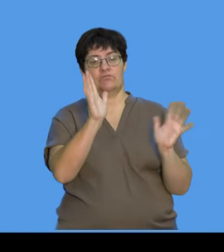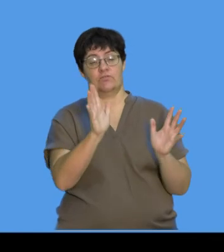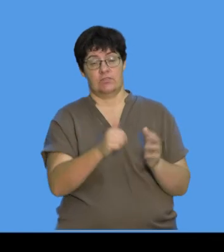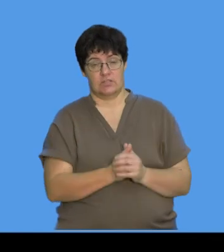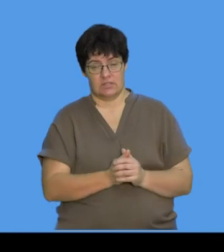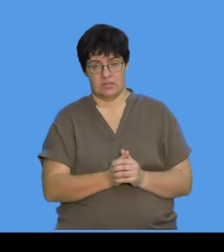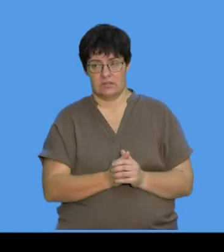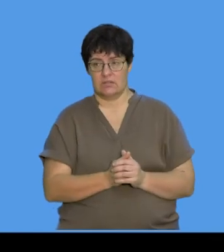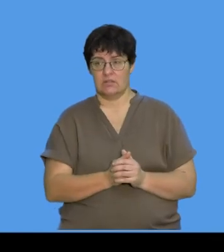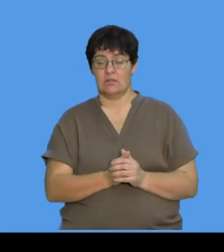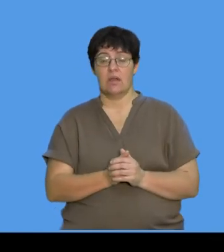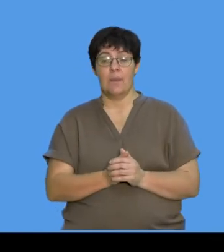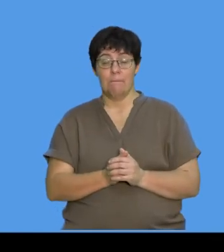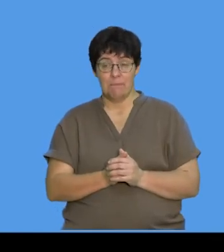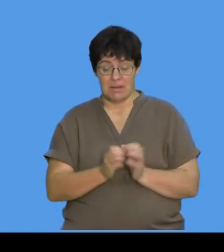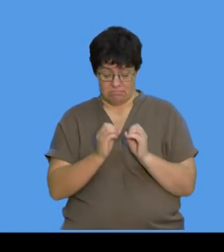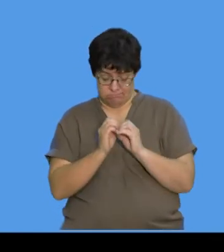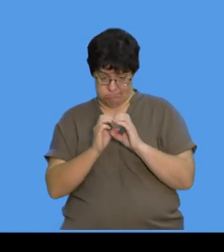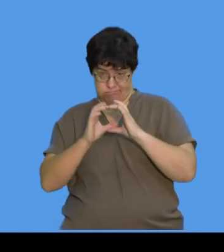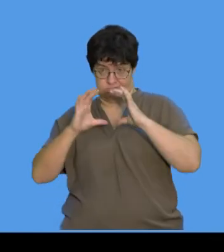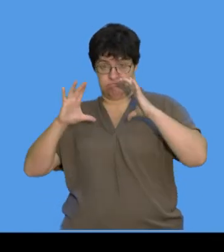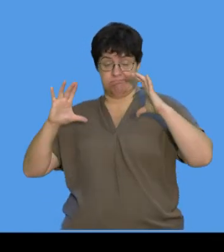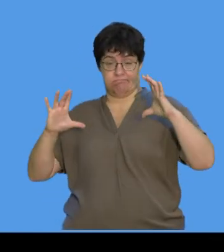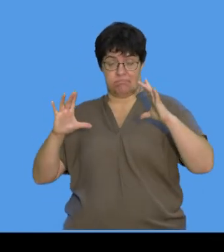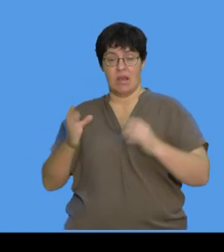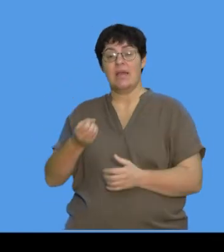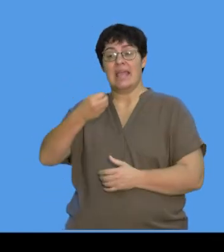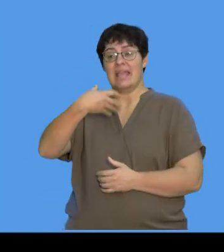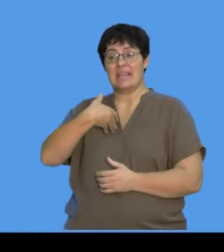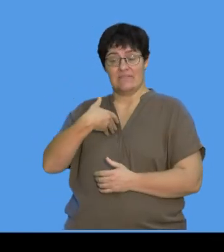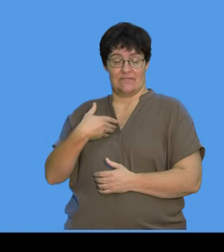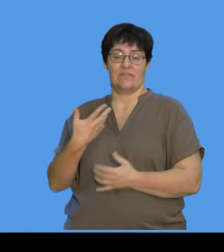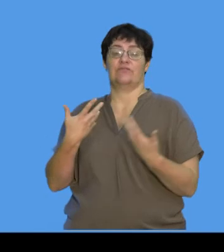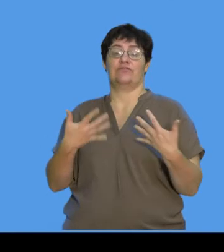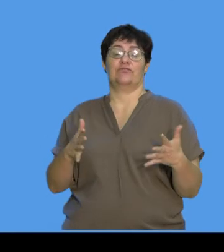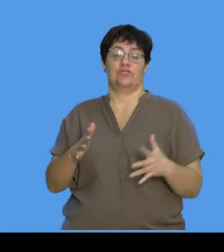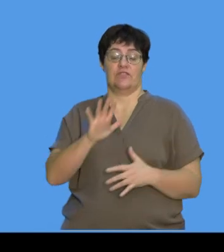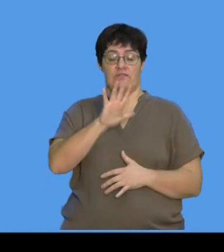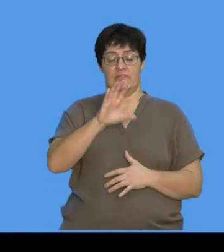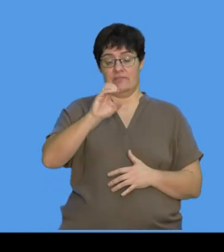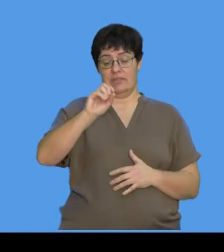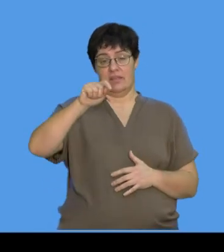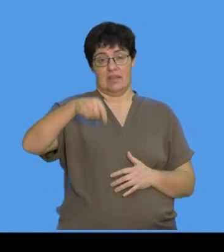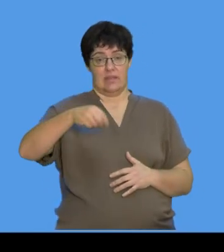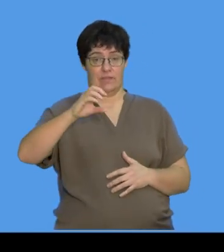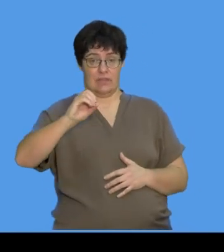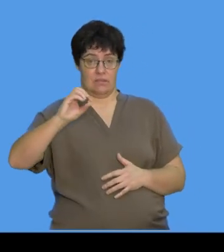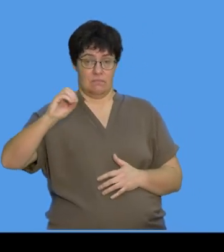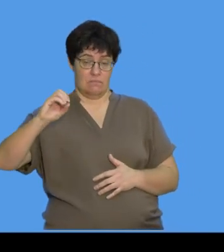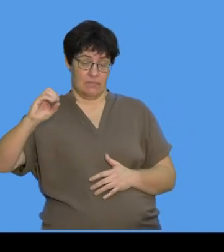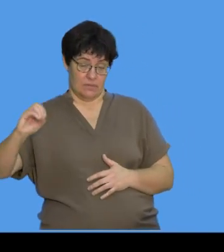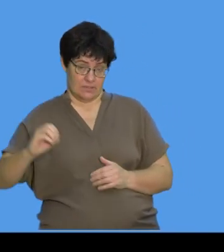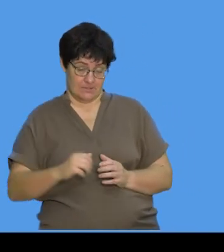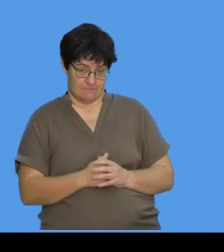The magnification was given to me. Okay, so there we go. I put